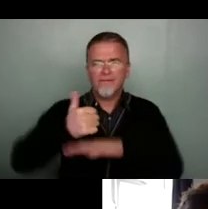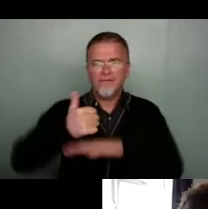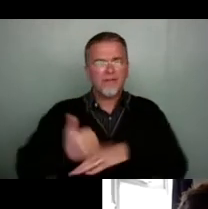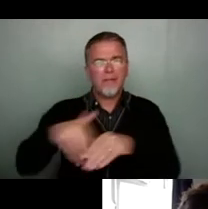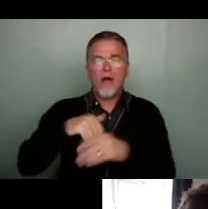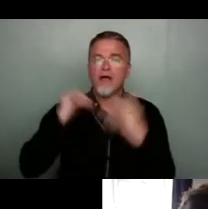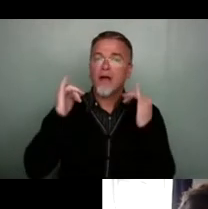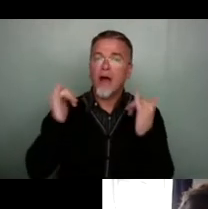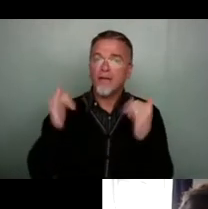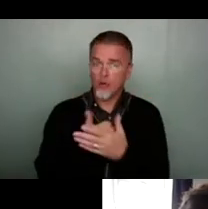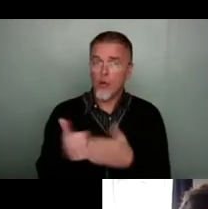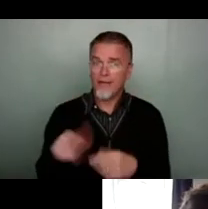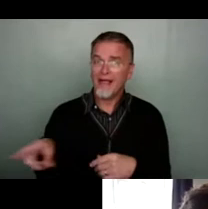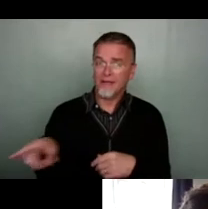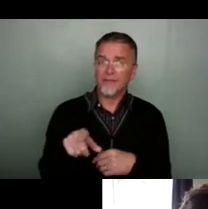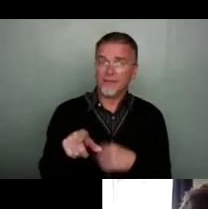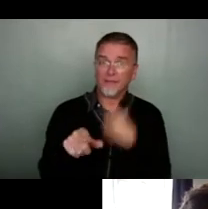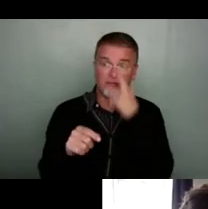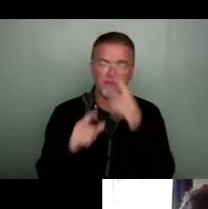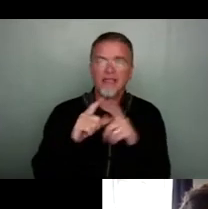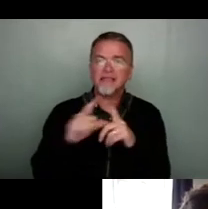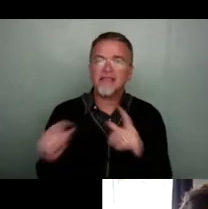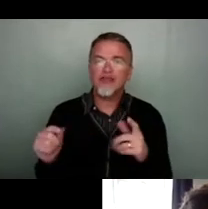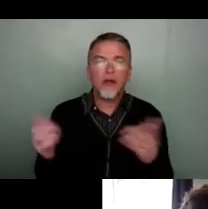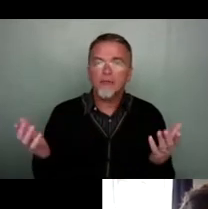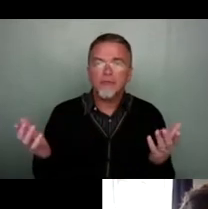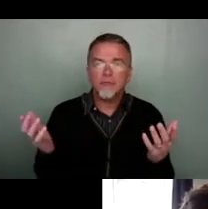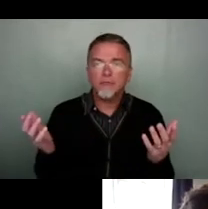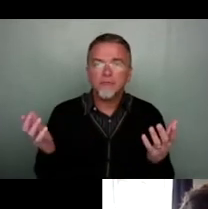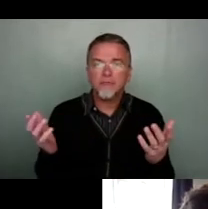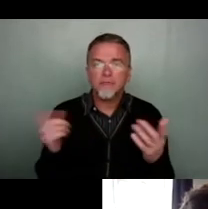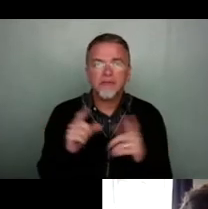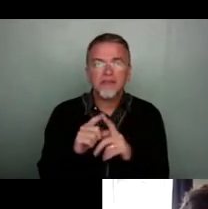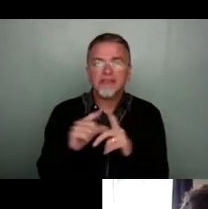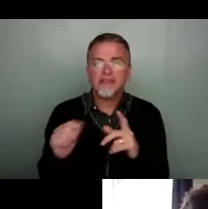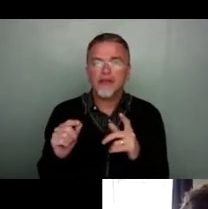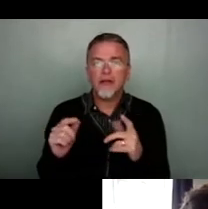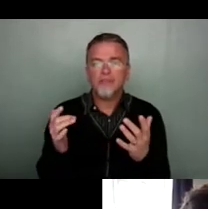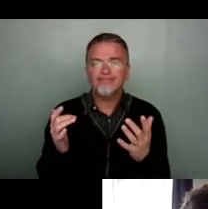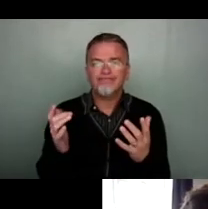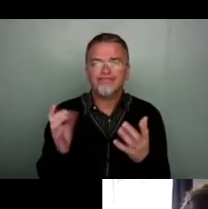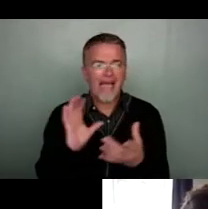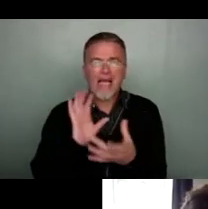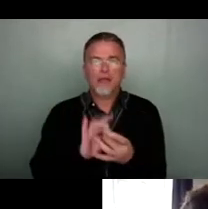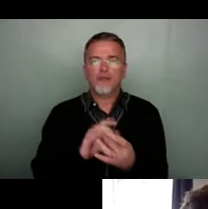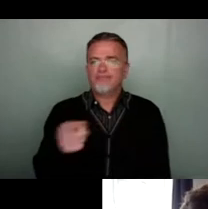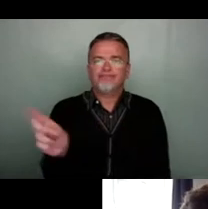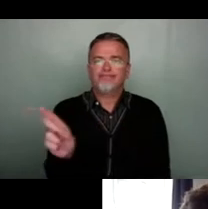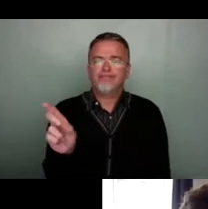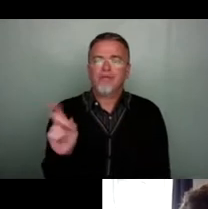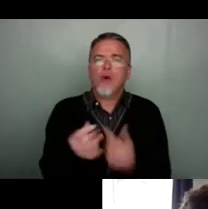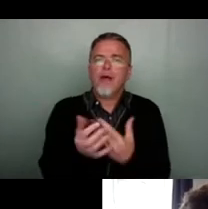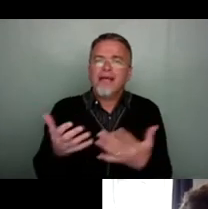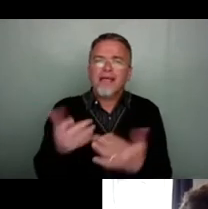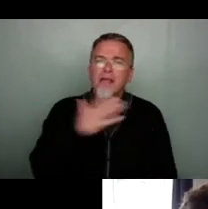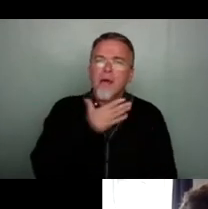normally, our digital carnival, not many of them would have engaged with it as much as I would want them